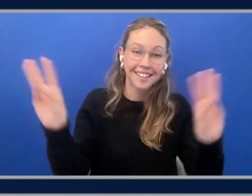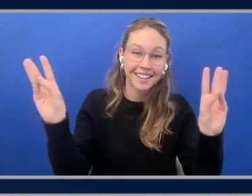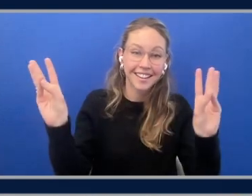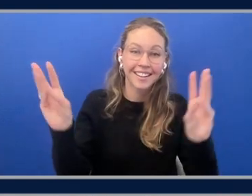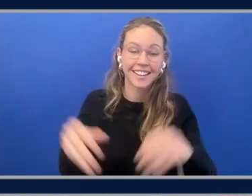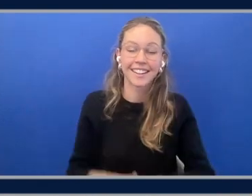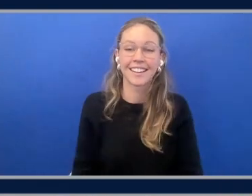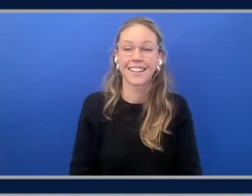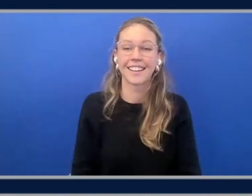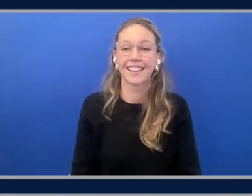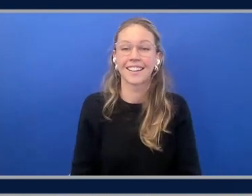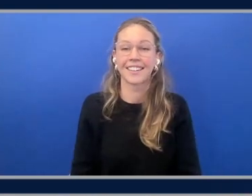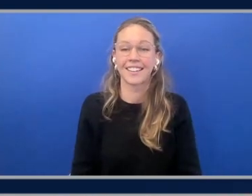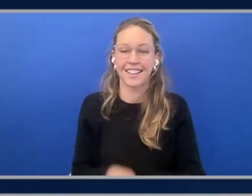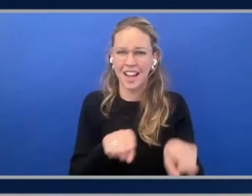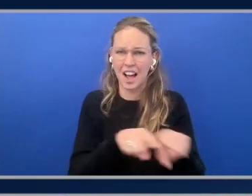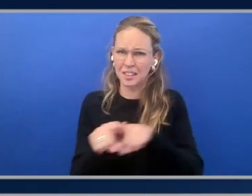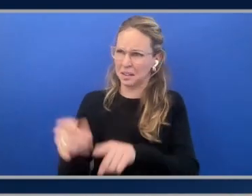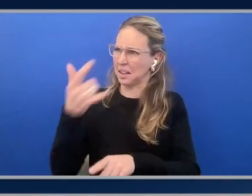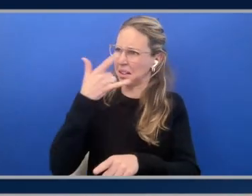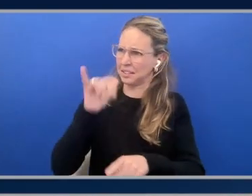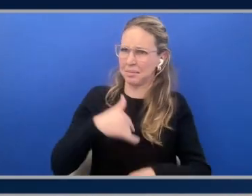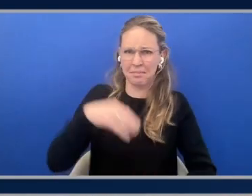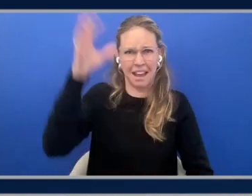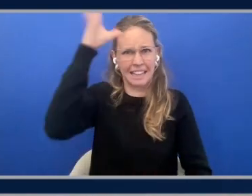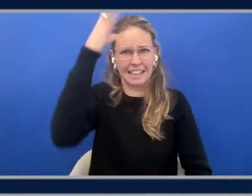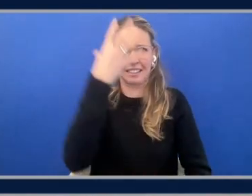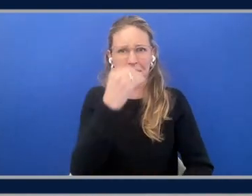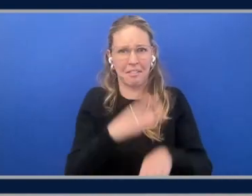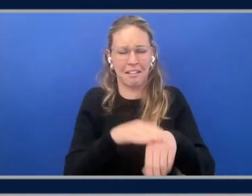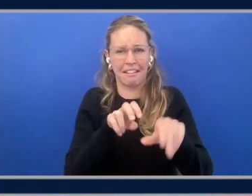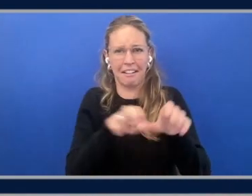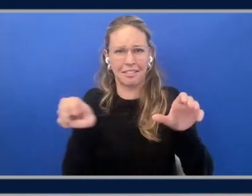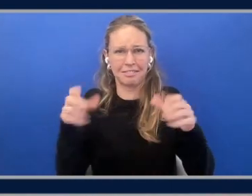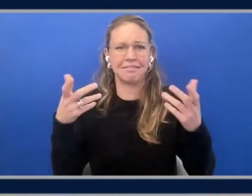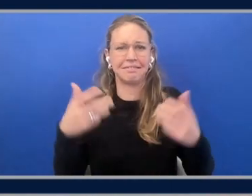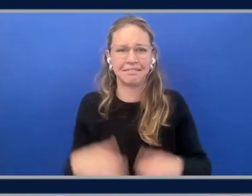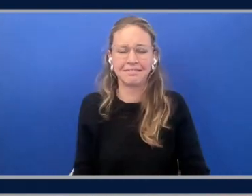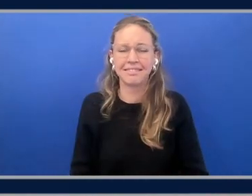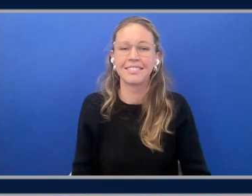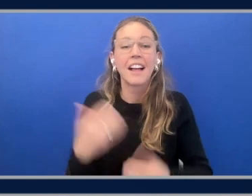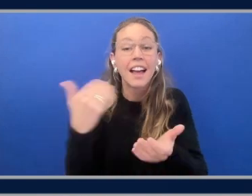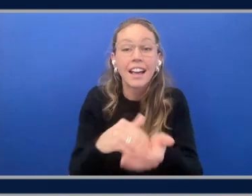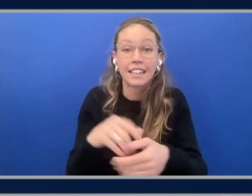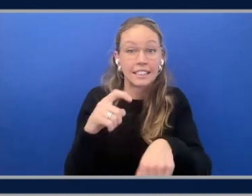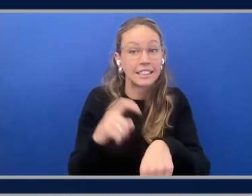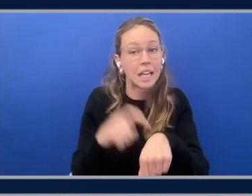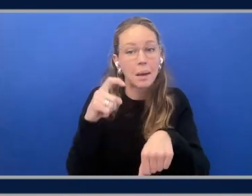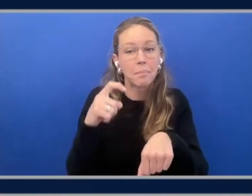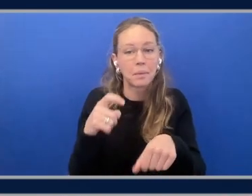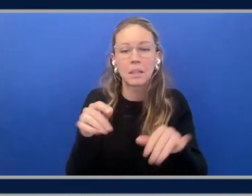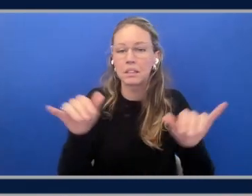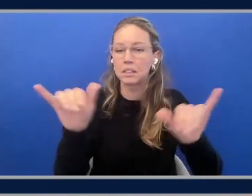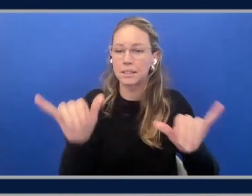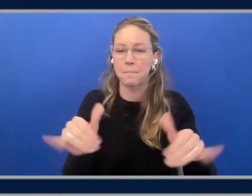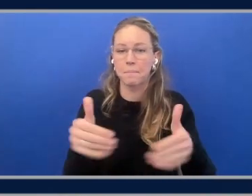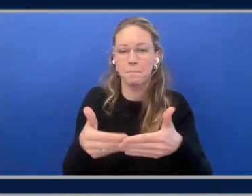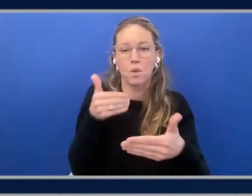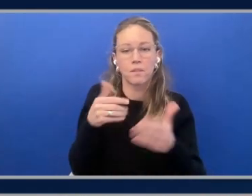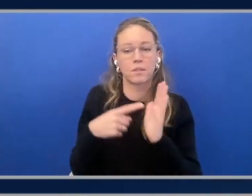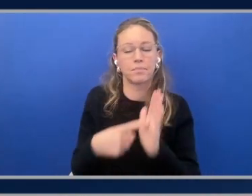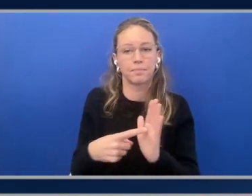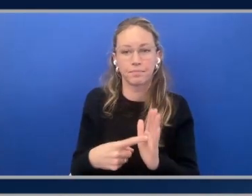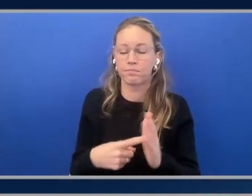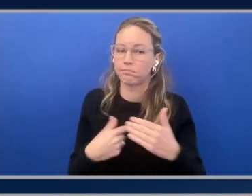Also, incidentally, looks like my dad sleeping on a couch. There you go. Again, the timing pretty close to before. Yeah, that is pretty